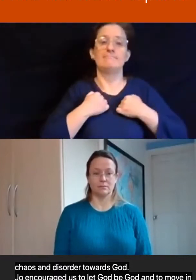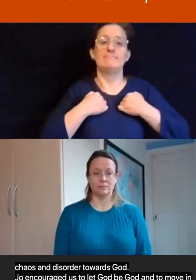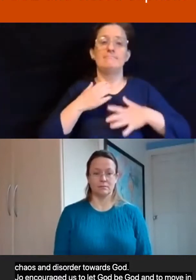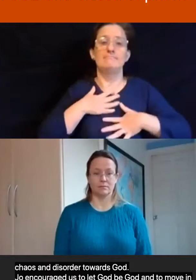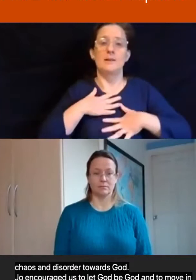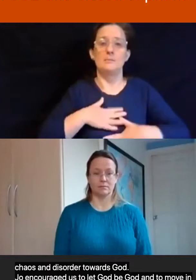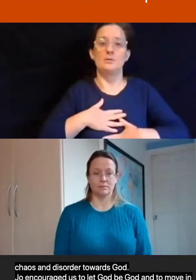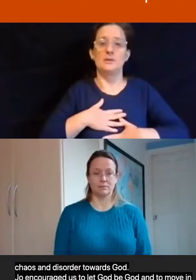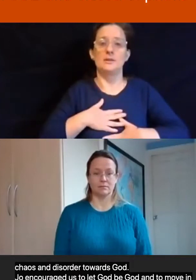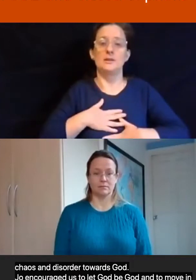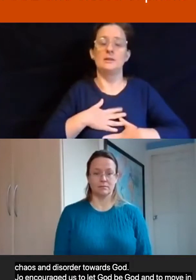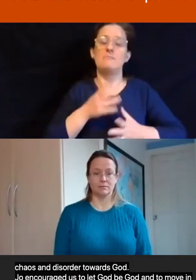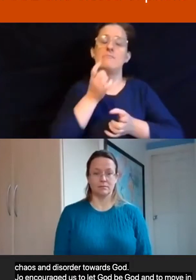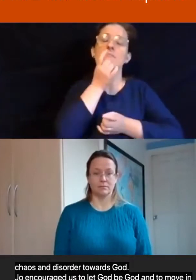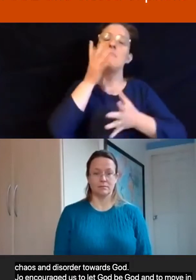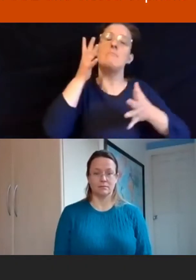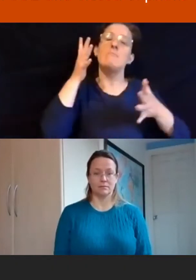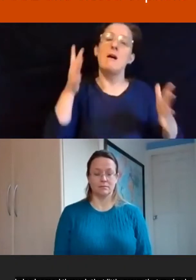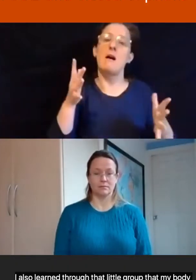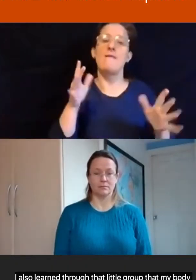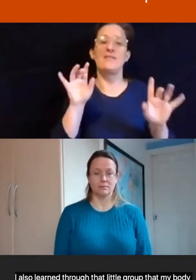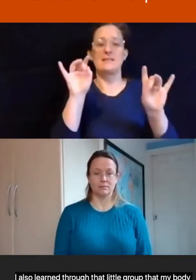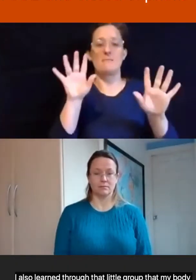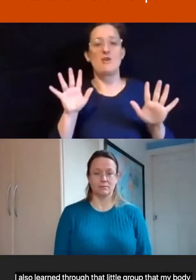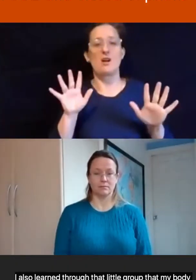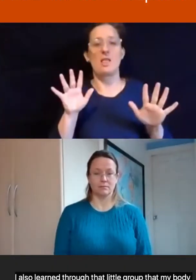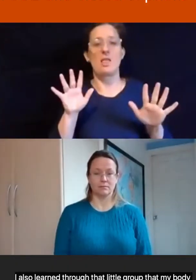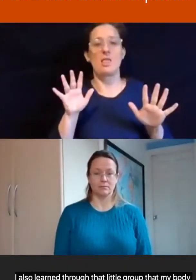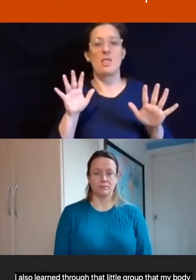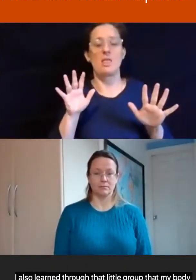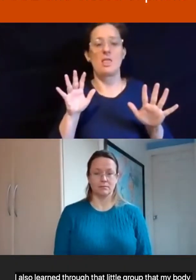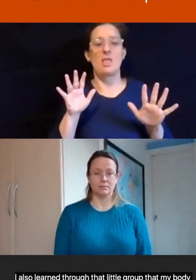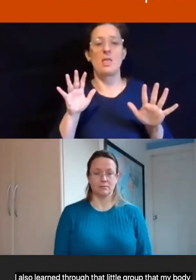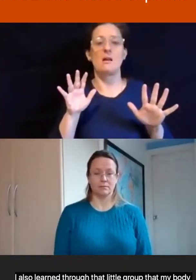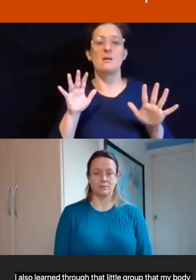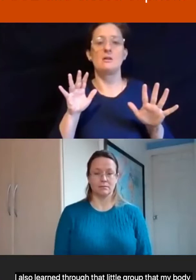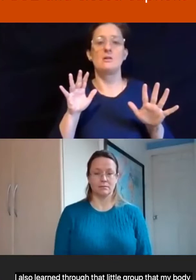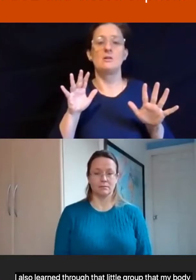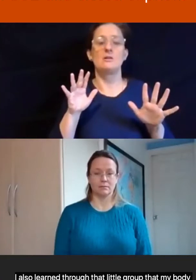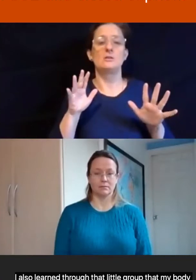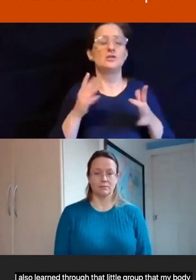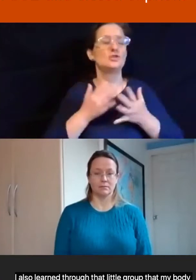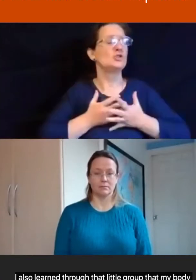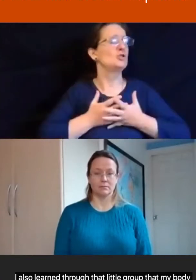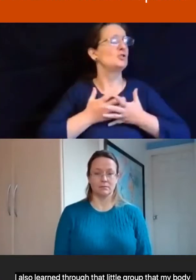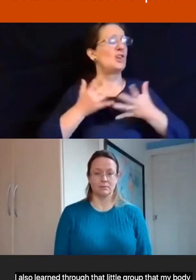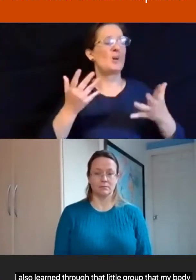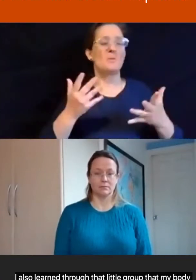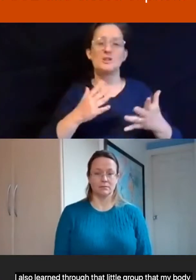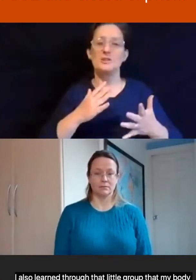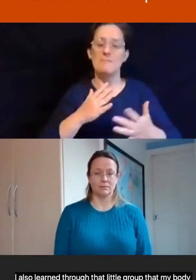marvellously made, a miracle, the source of so much pleasure and so